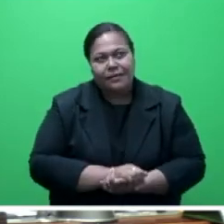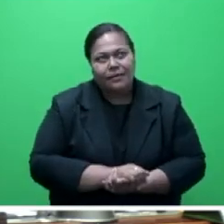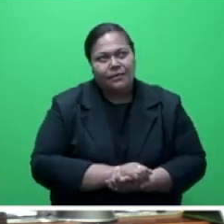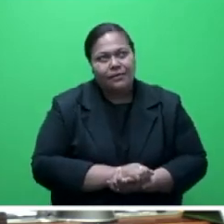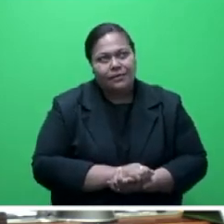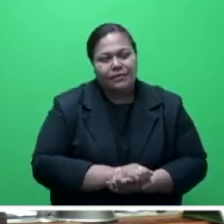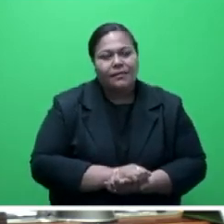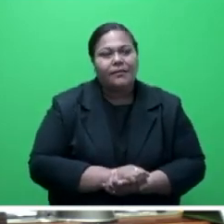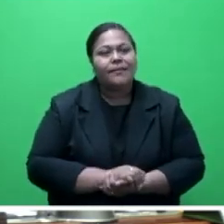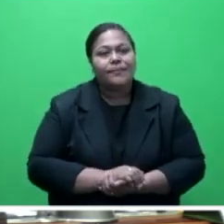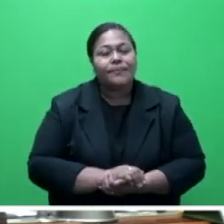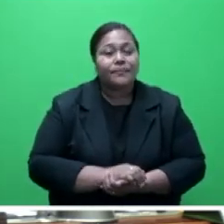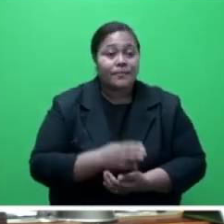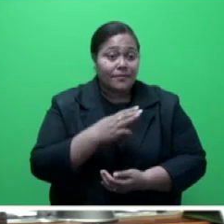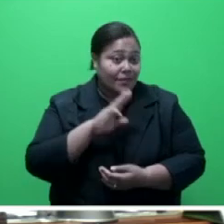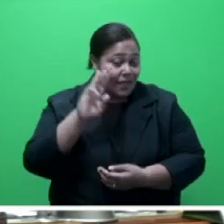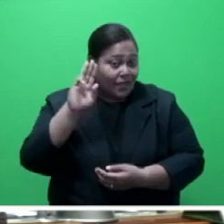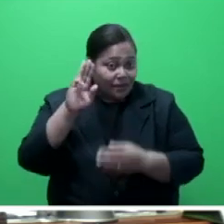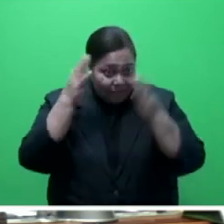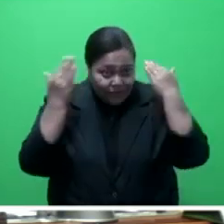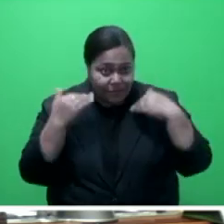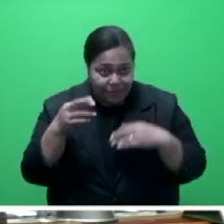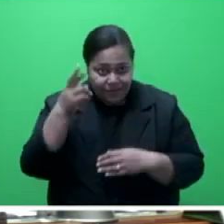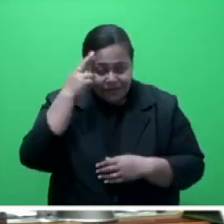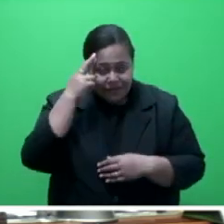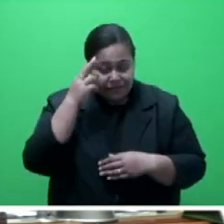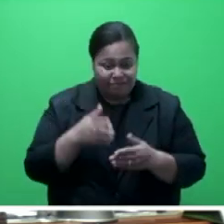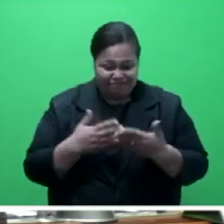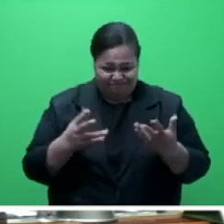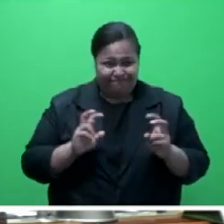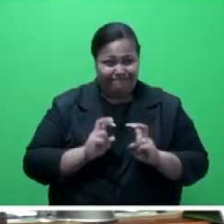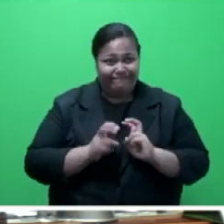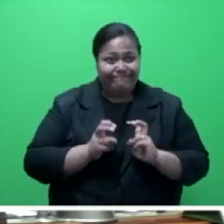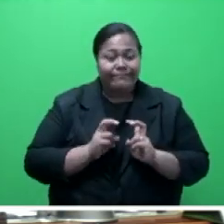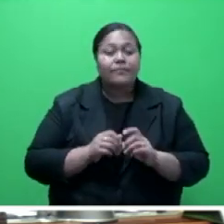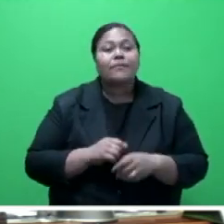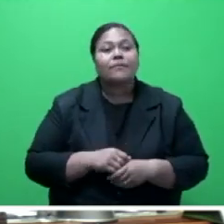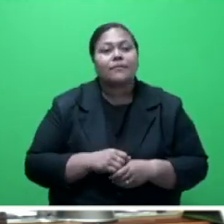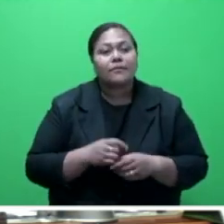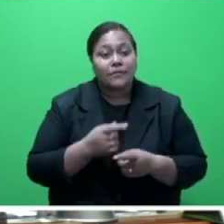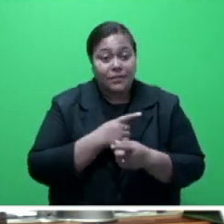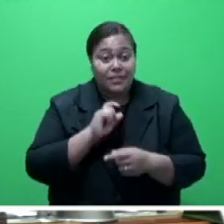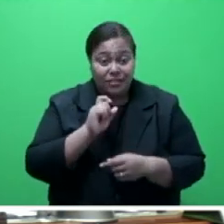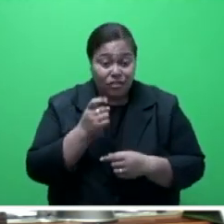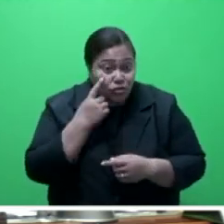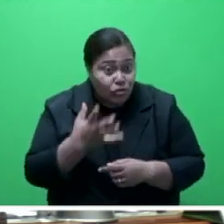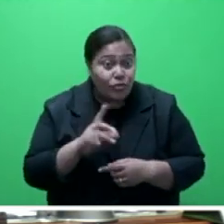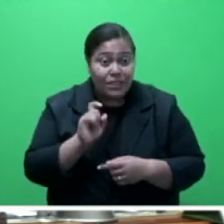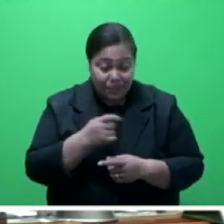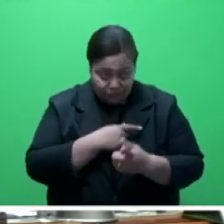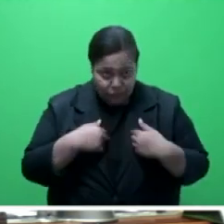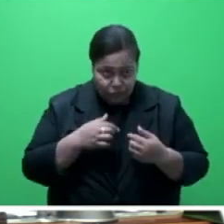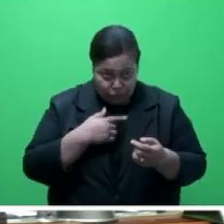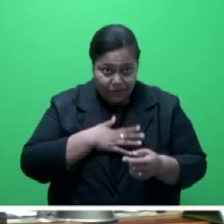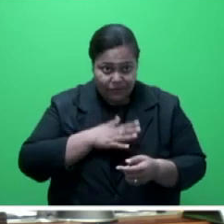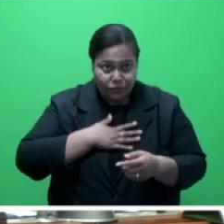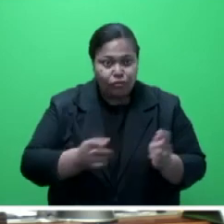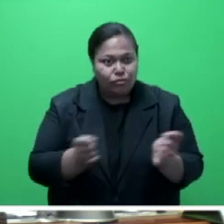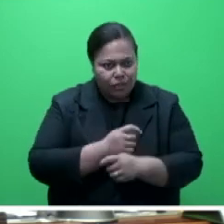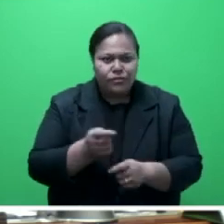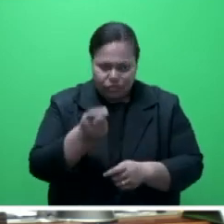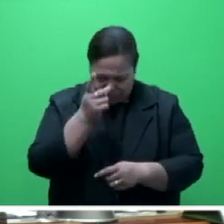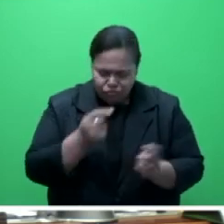Mr Speaker said, the current crisis illustrates the fact that if we are willing to change, change can happen quickly. This